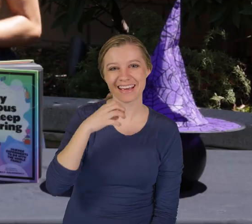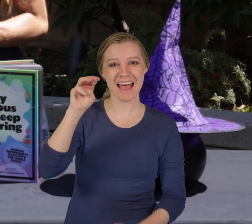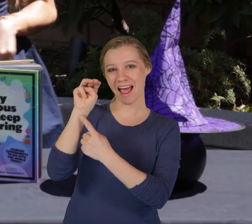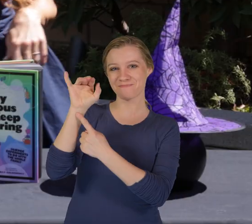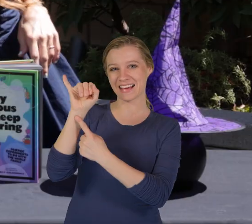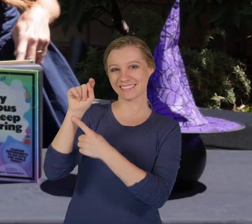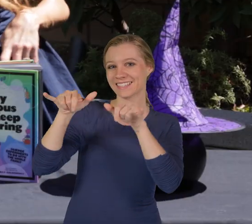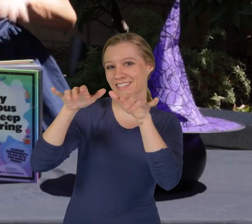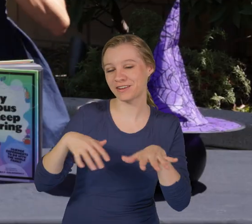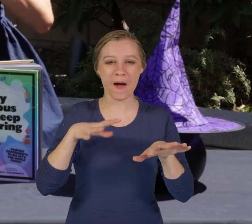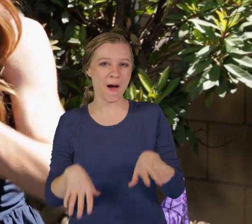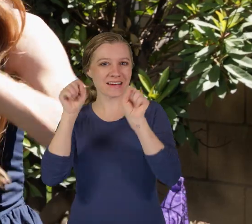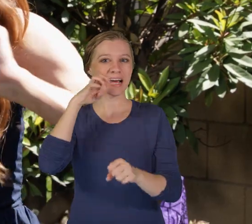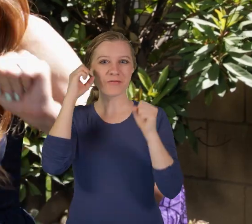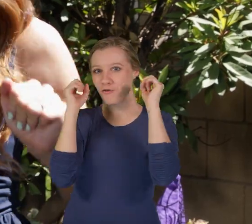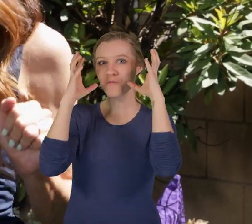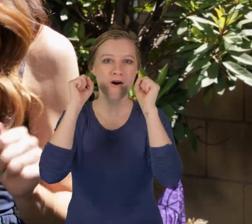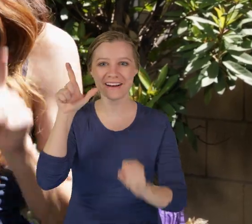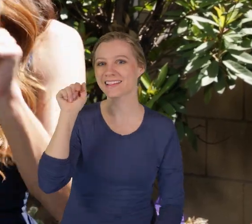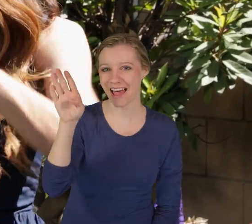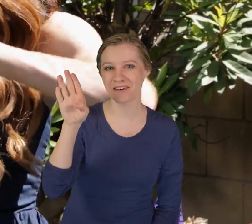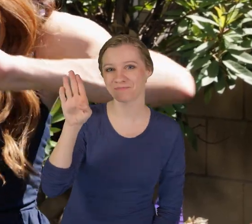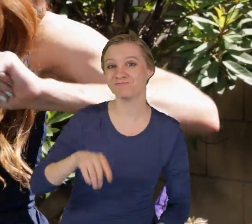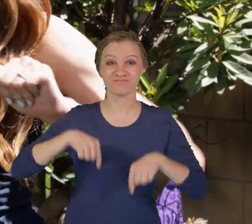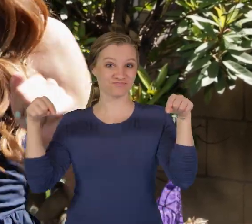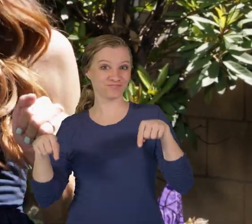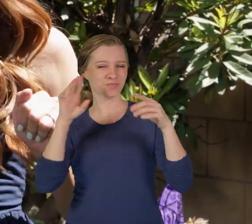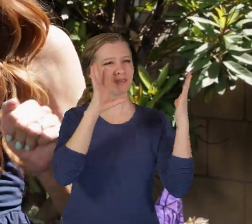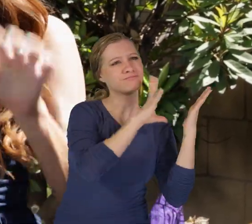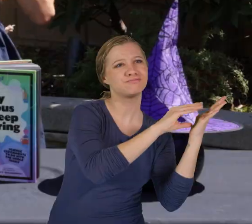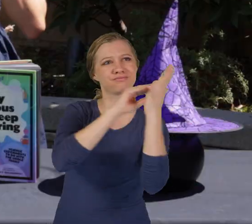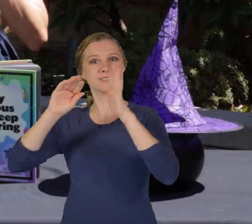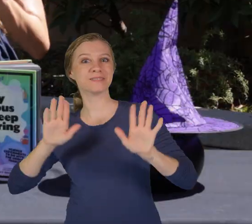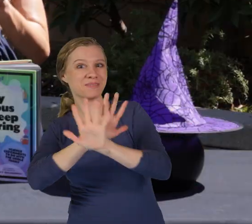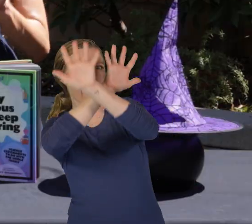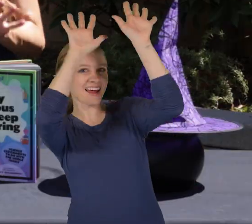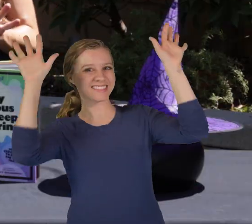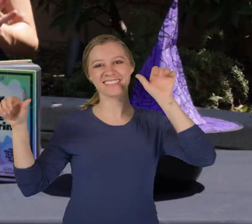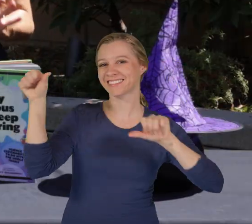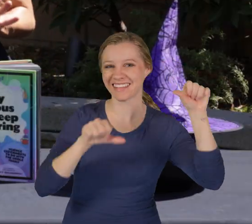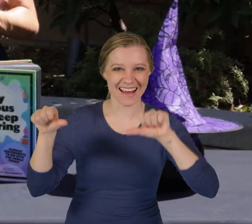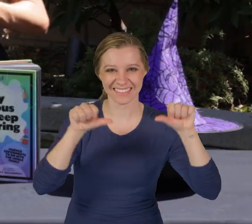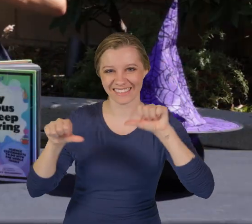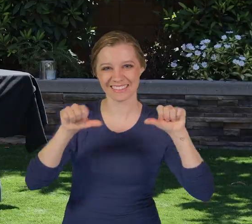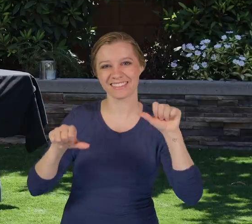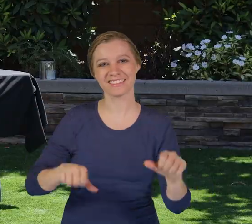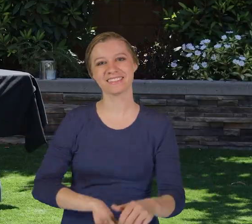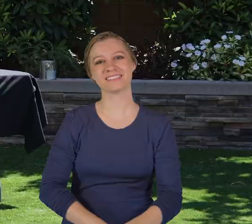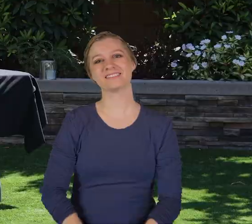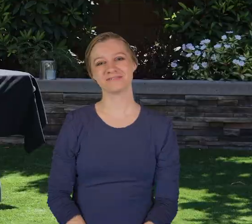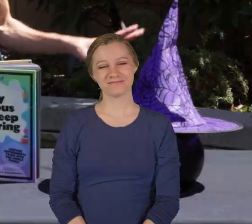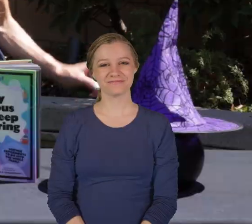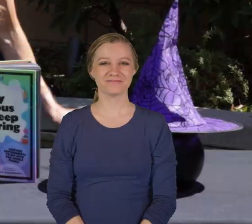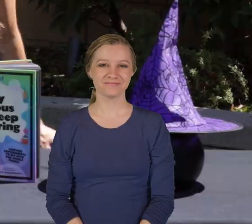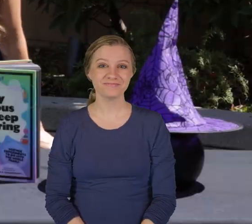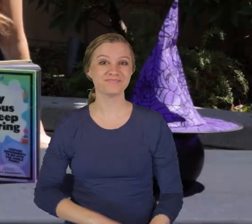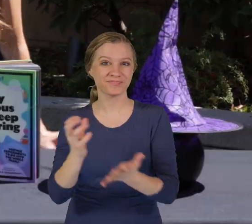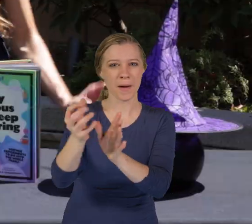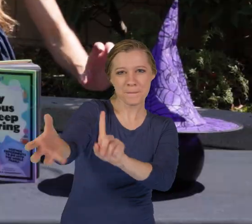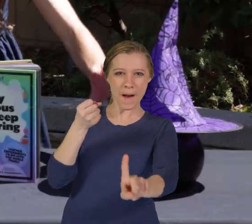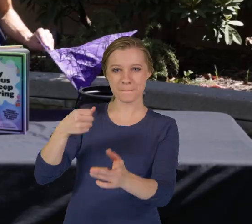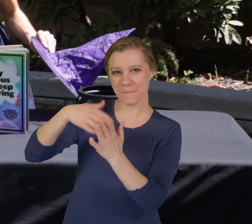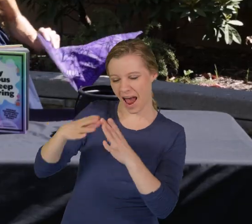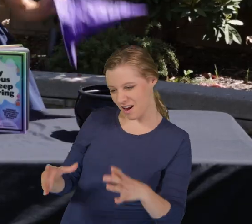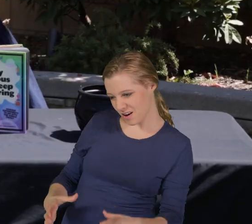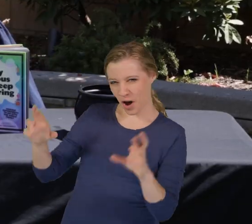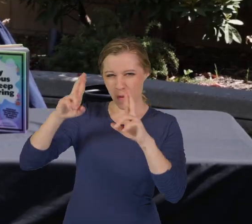Hi everyone, I'm Emily Calandrelli, MIT engineer and host of Emily's Wonder Lab. And on my channel, we get to talk about all things space and